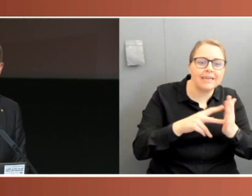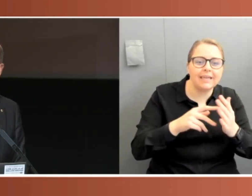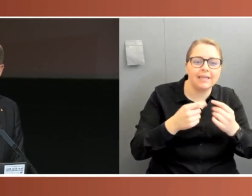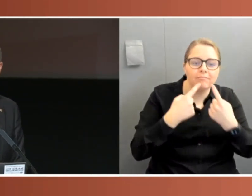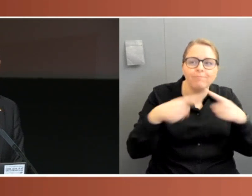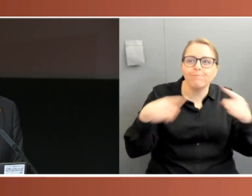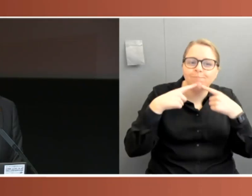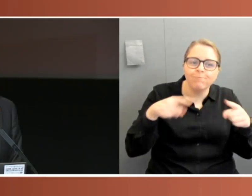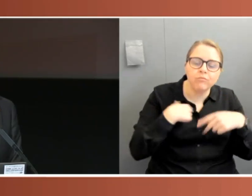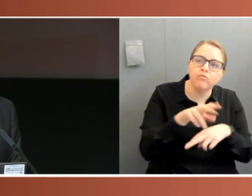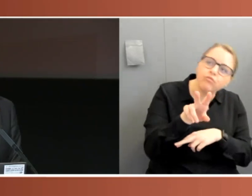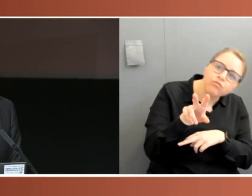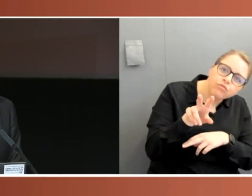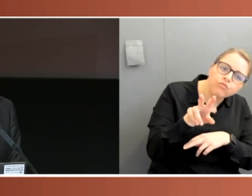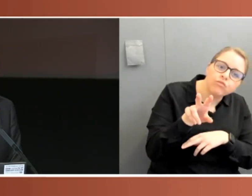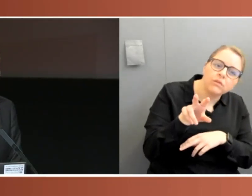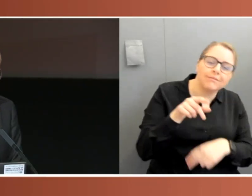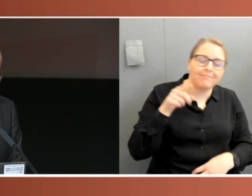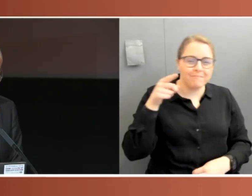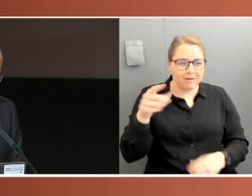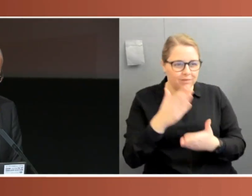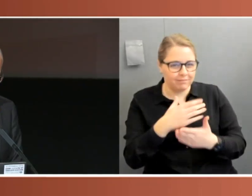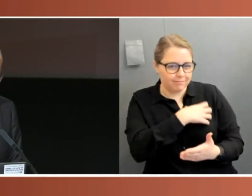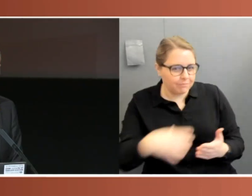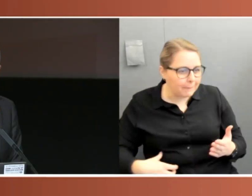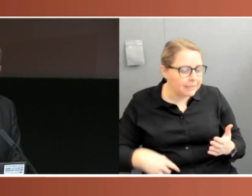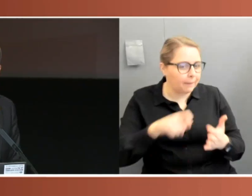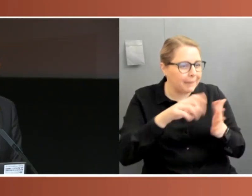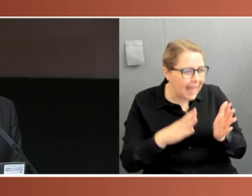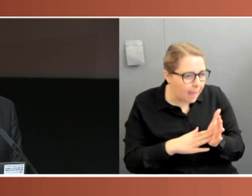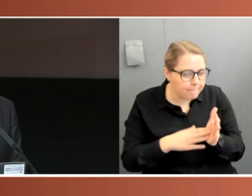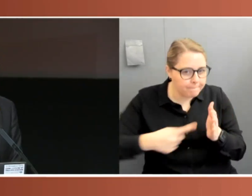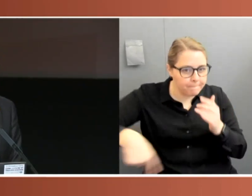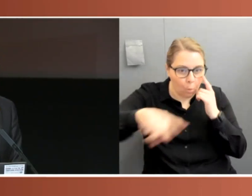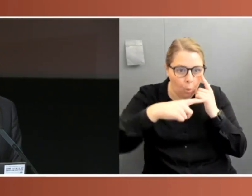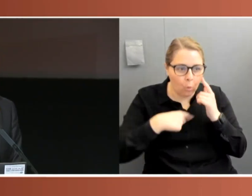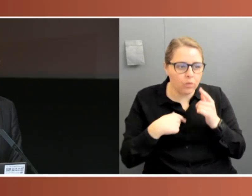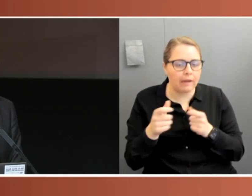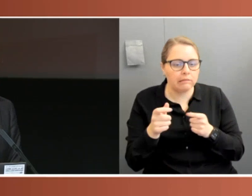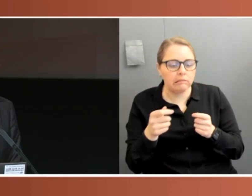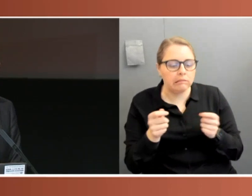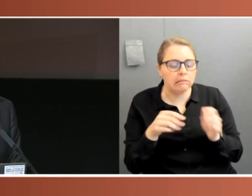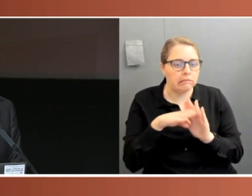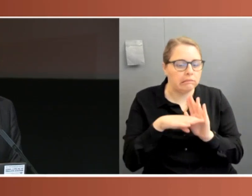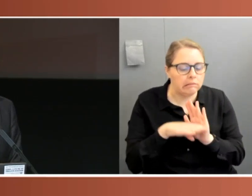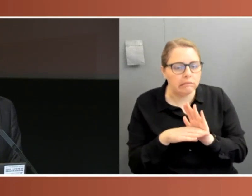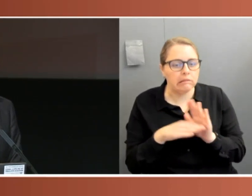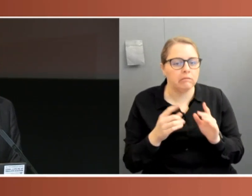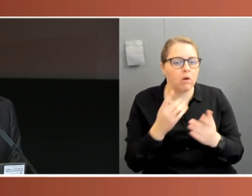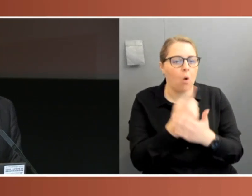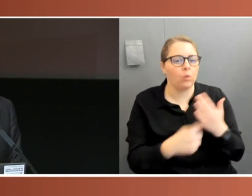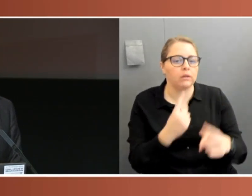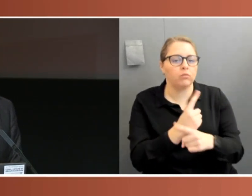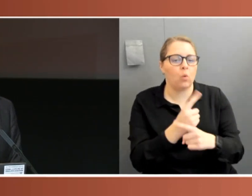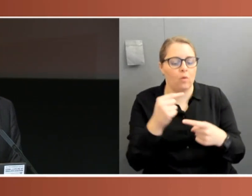carefully managed by the executive, carefully managed by our leaders. And the absence of parliamentary scrutiny was